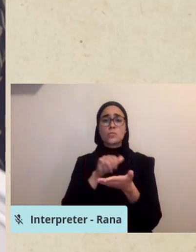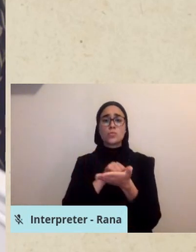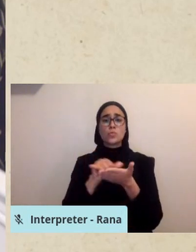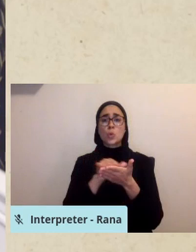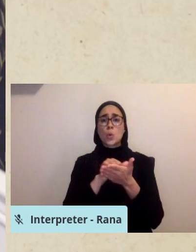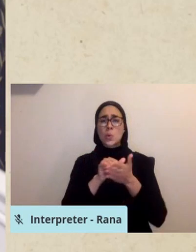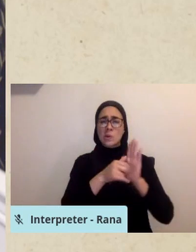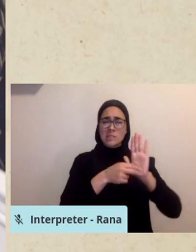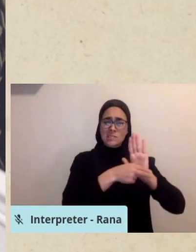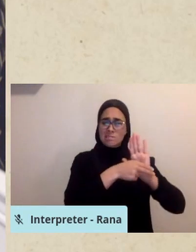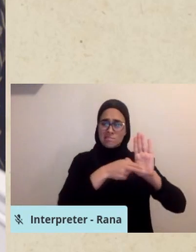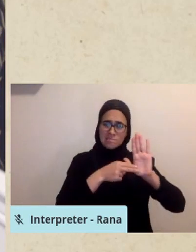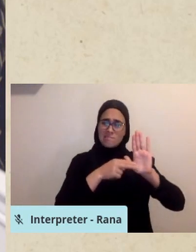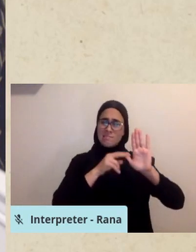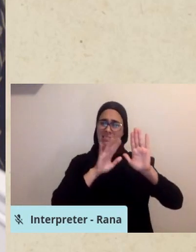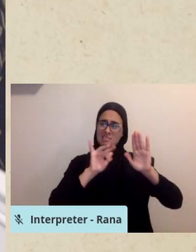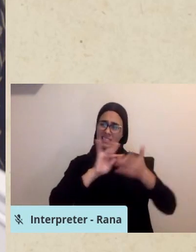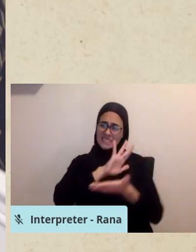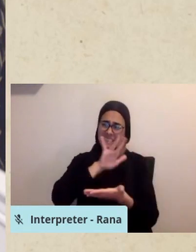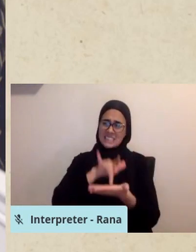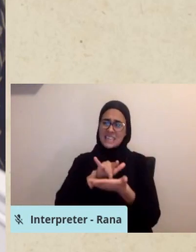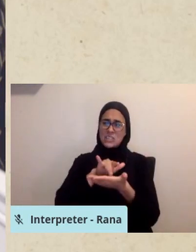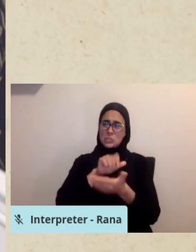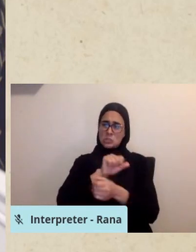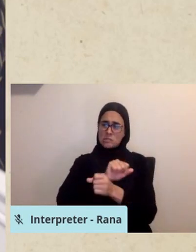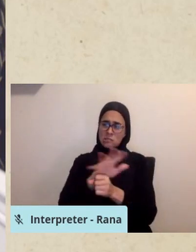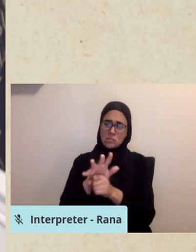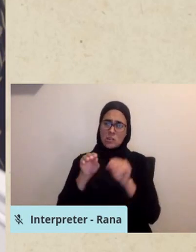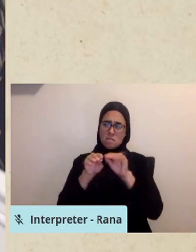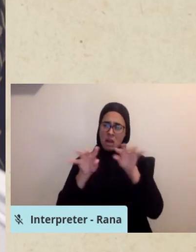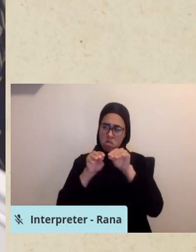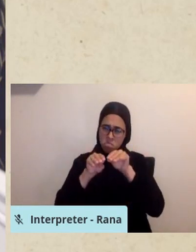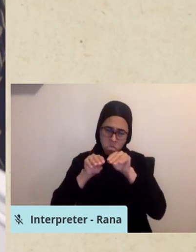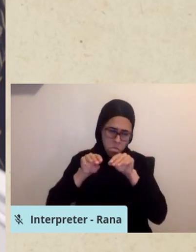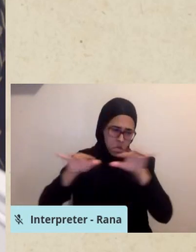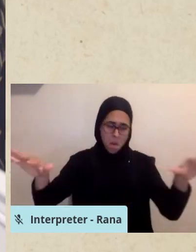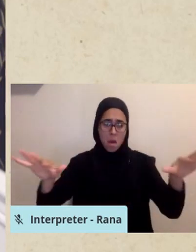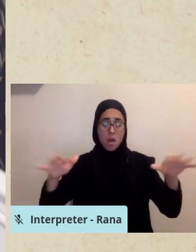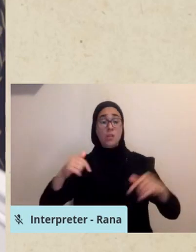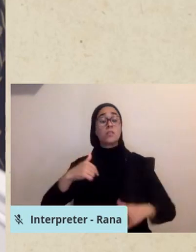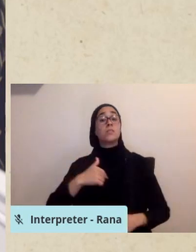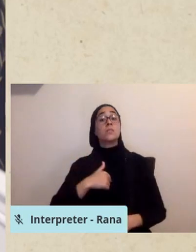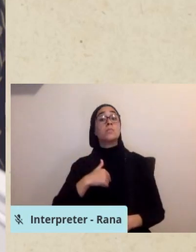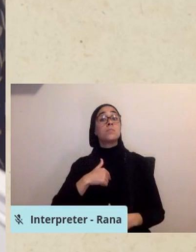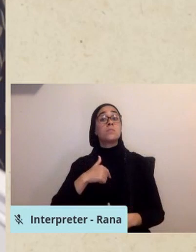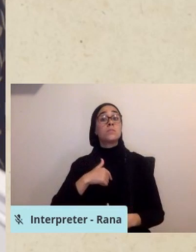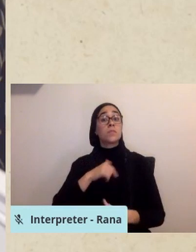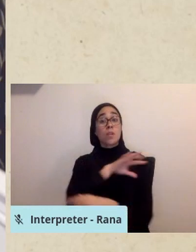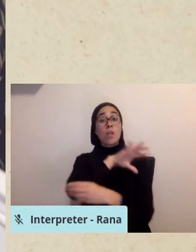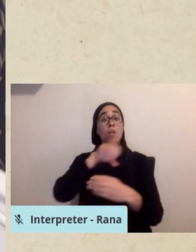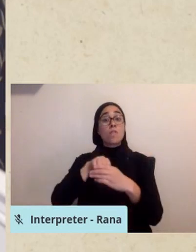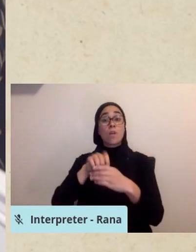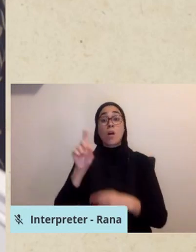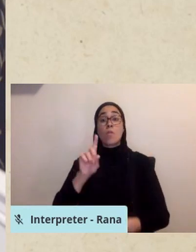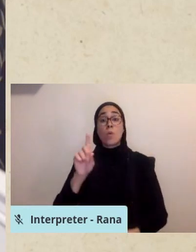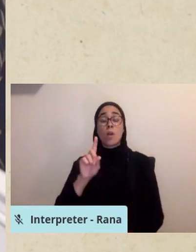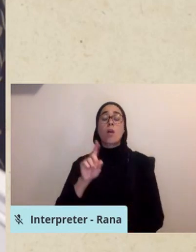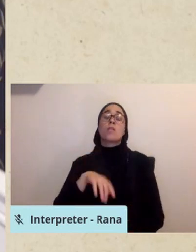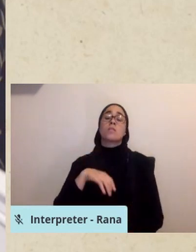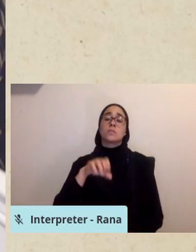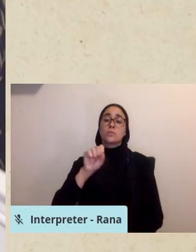epicenter of the pandemic, I was a staff chaplain at Stony Brook University Hospital in Long Island, New York.